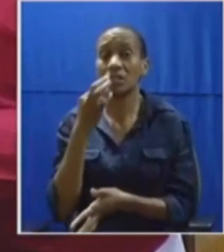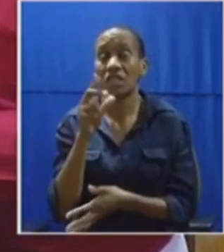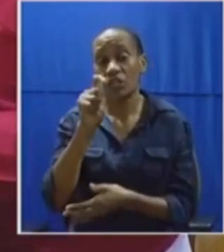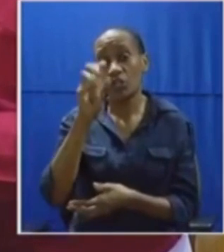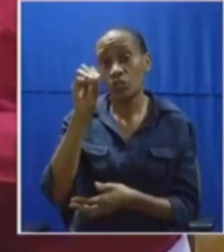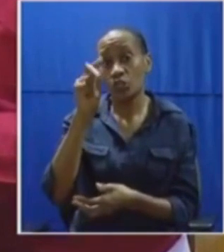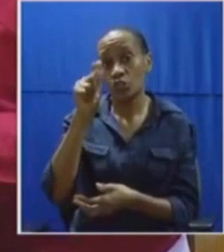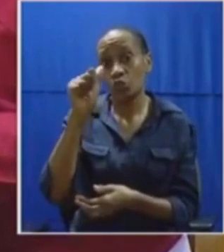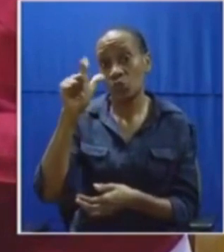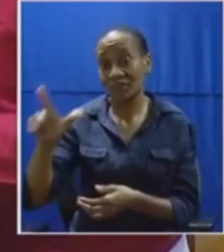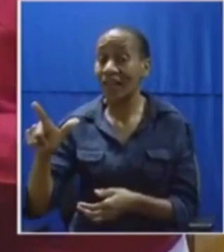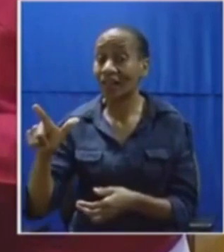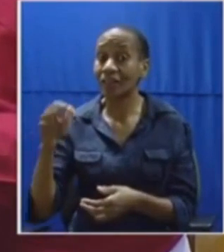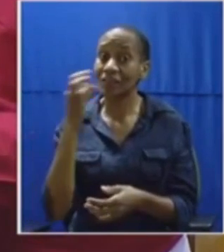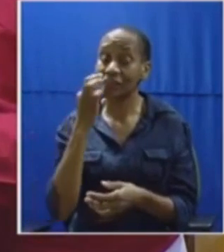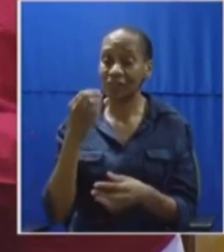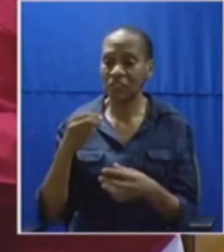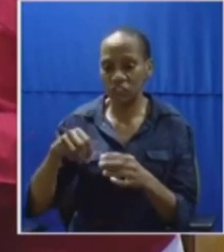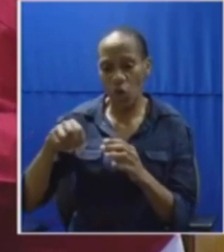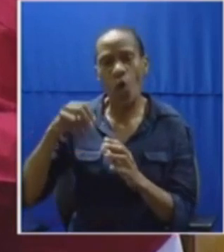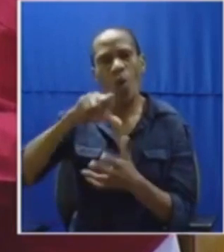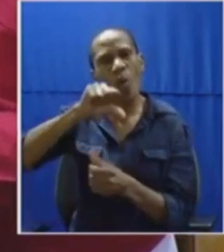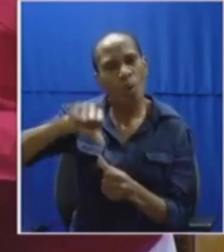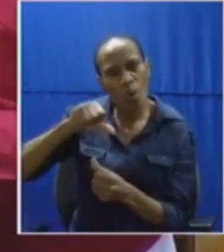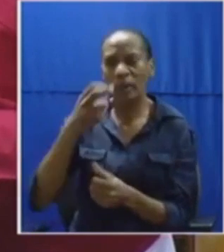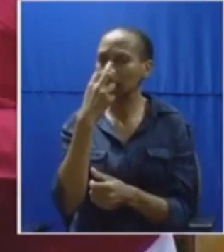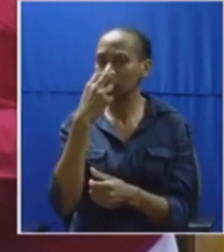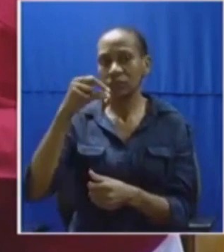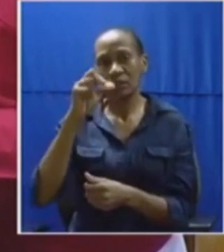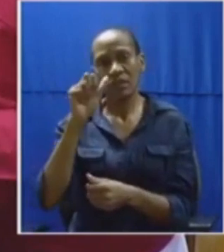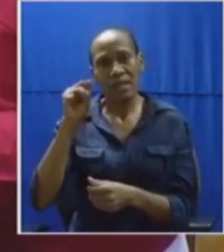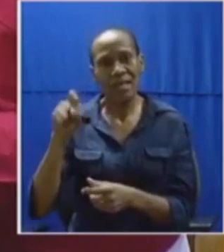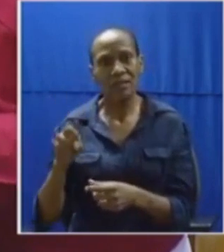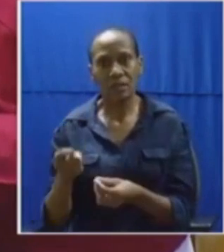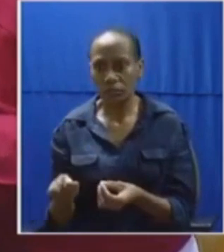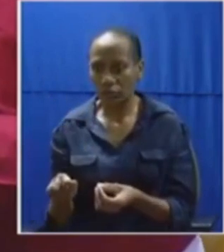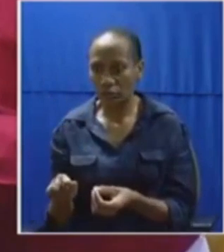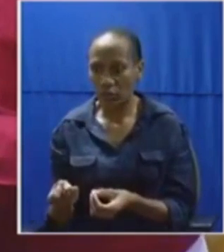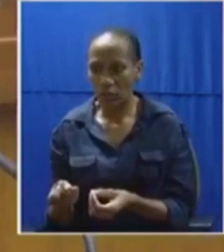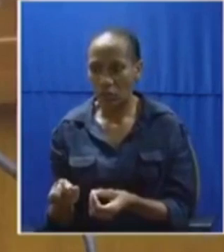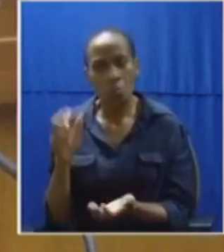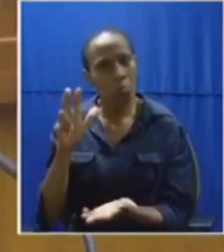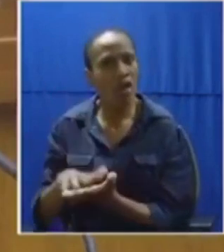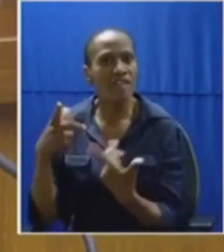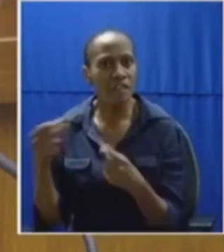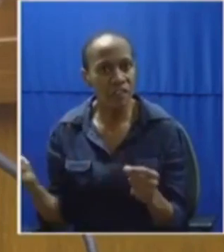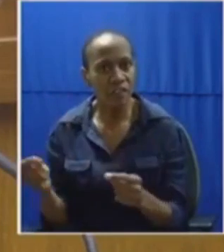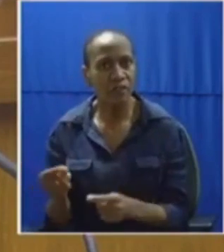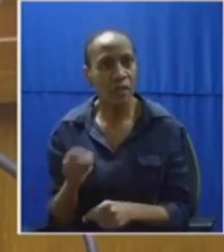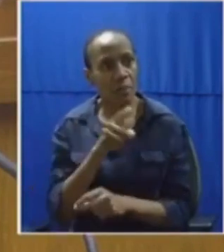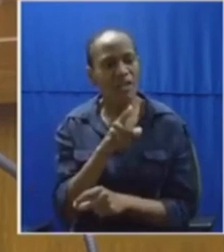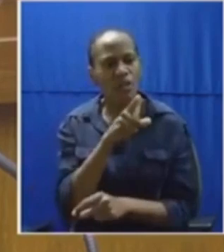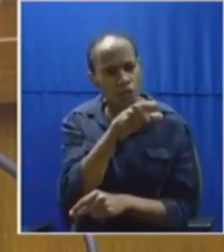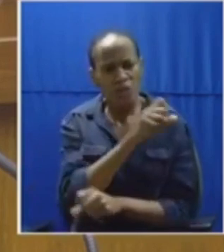has made an enormous oil and gas discovery which you claim will be a game changer. What you didn't say is that more than 90